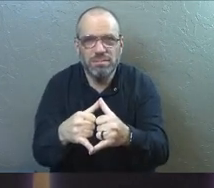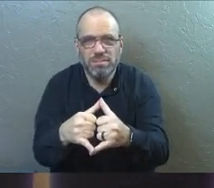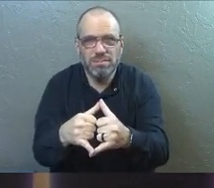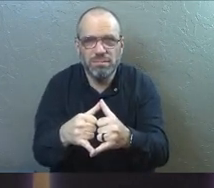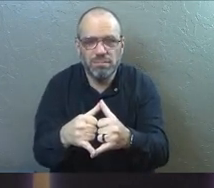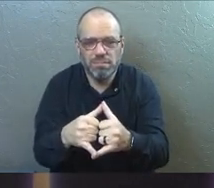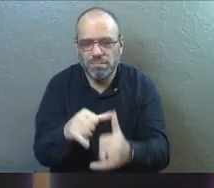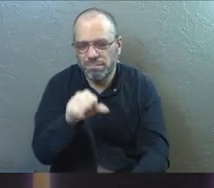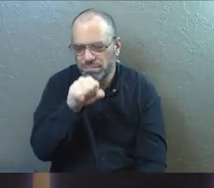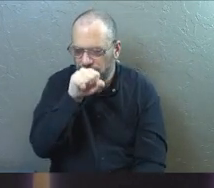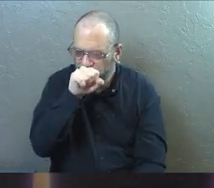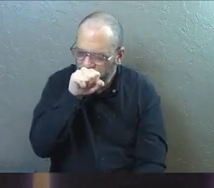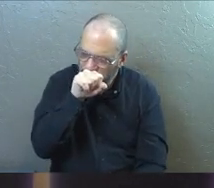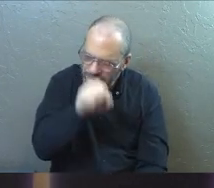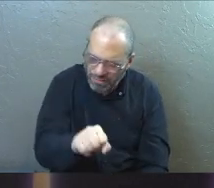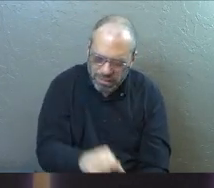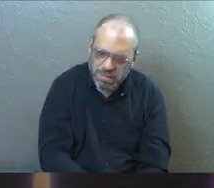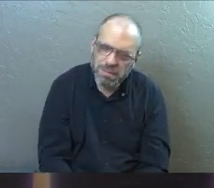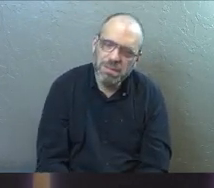I love that